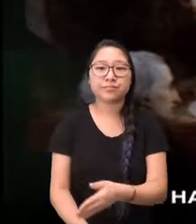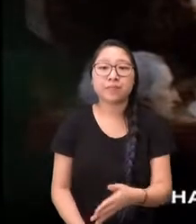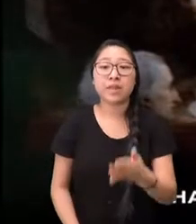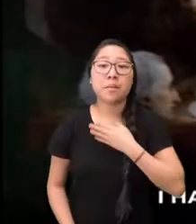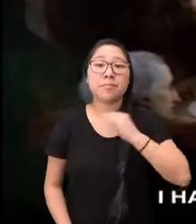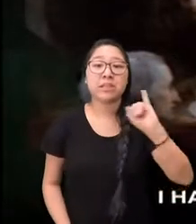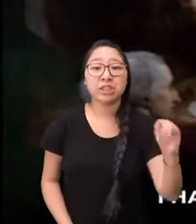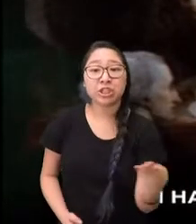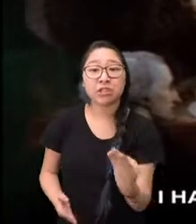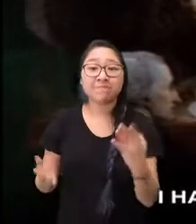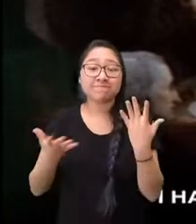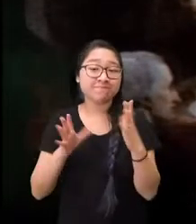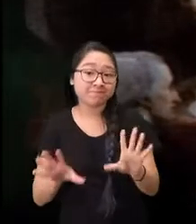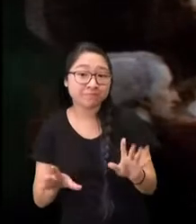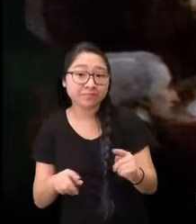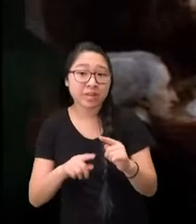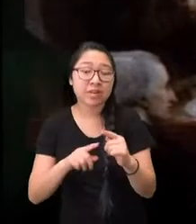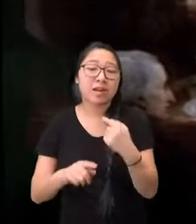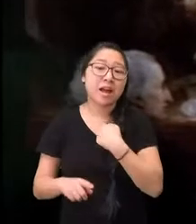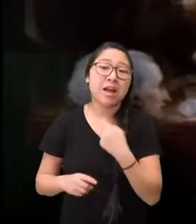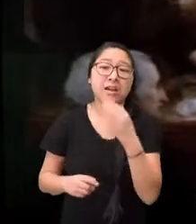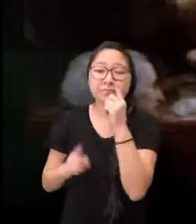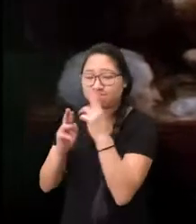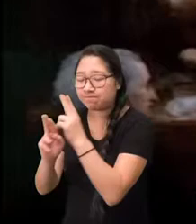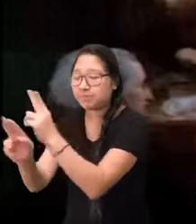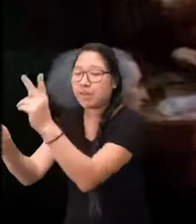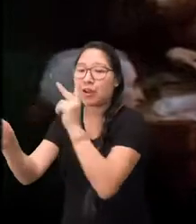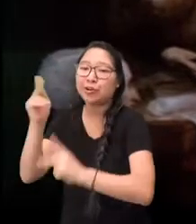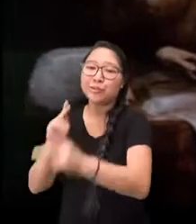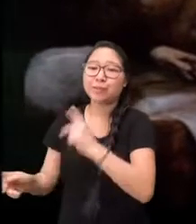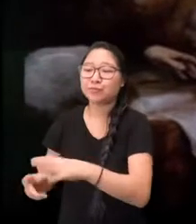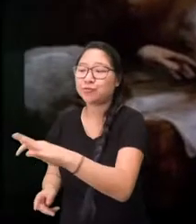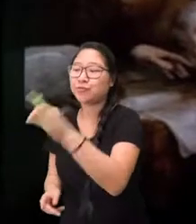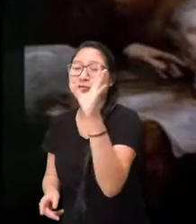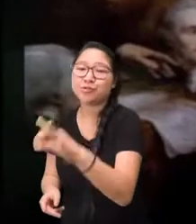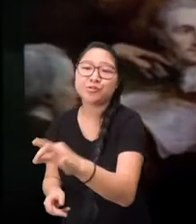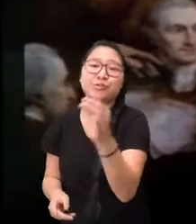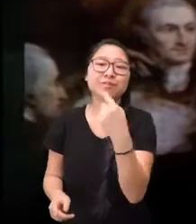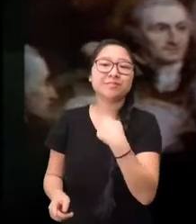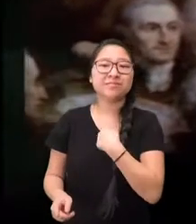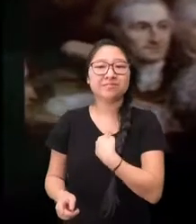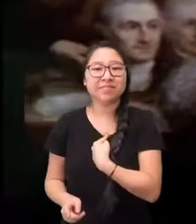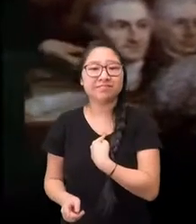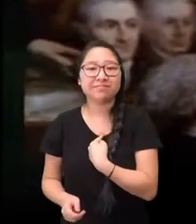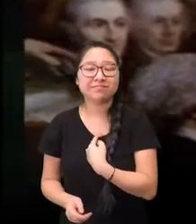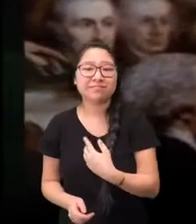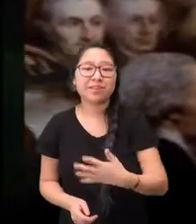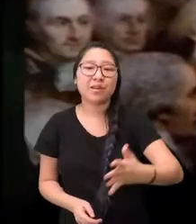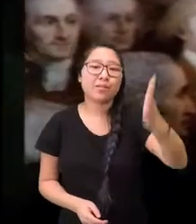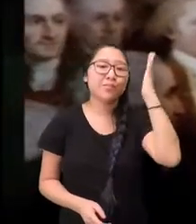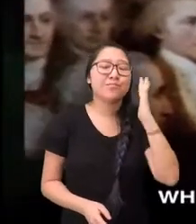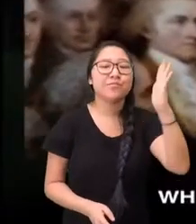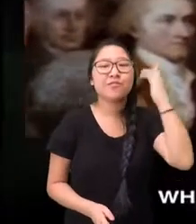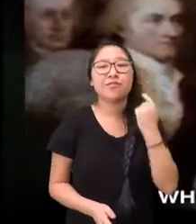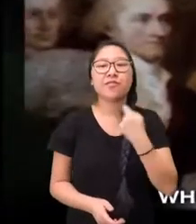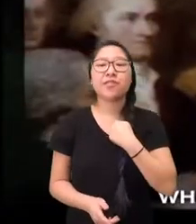I have the honor of surrendering into the hands of Congress the trust which you have given me